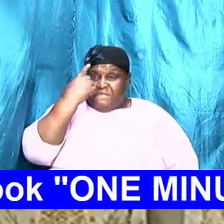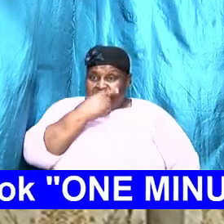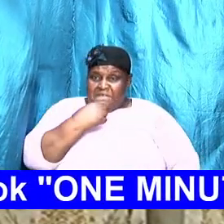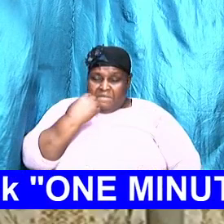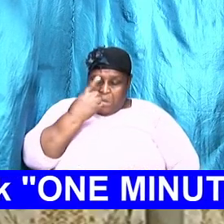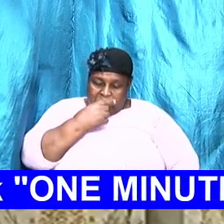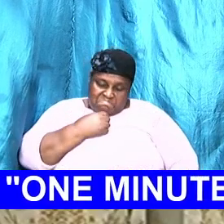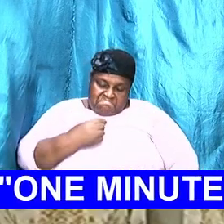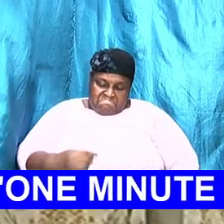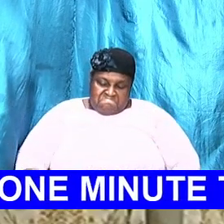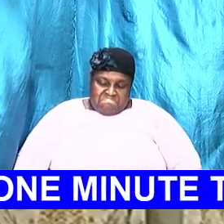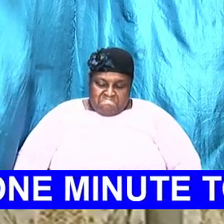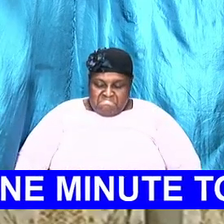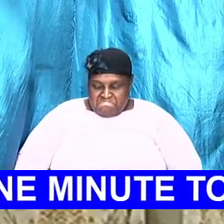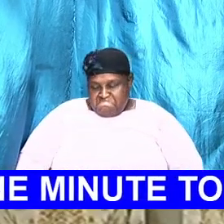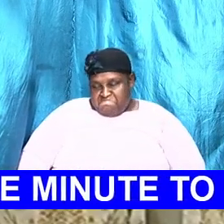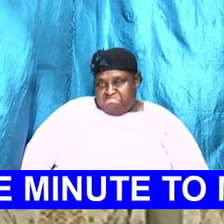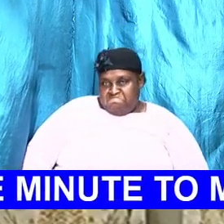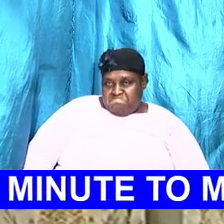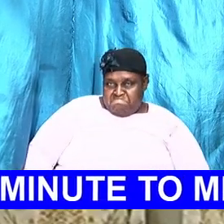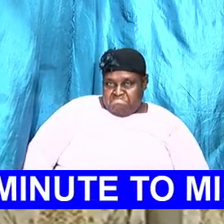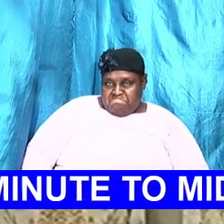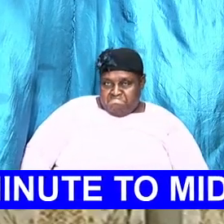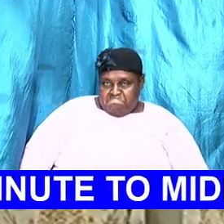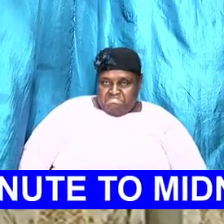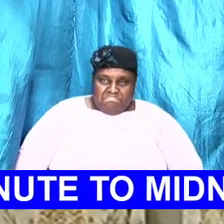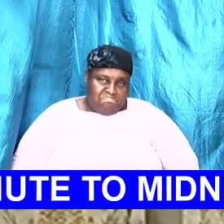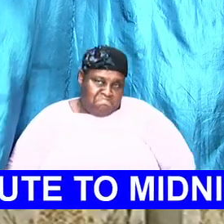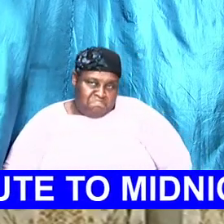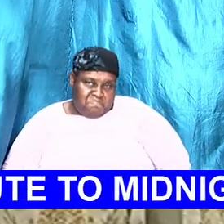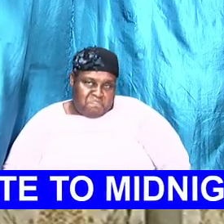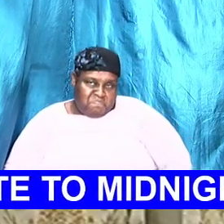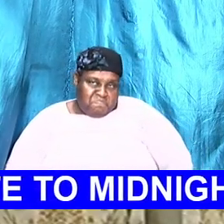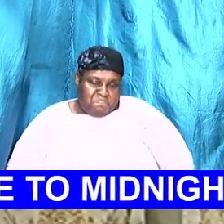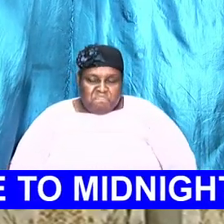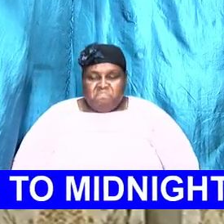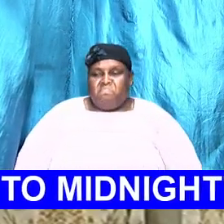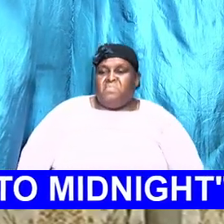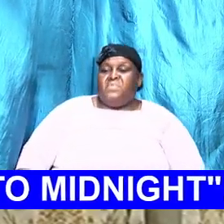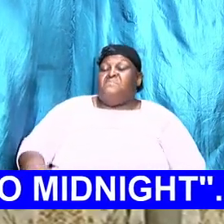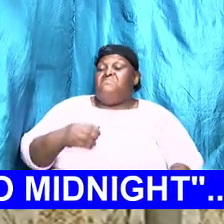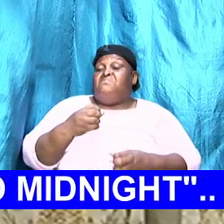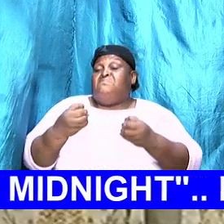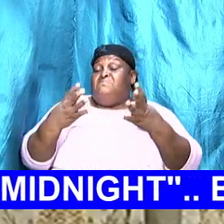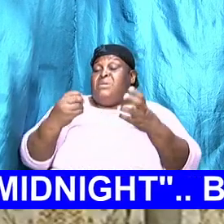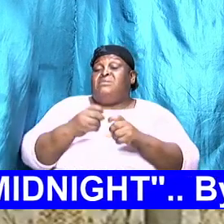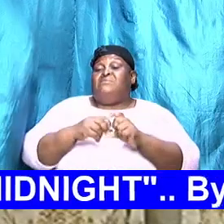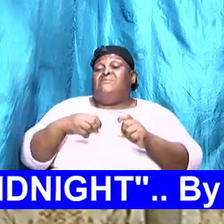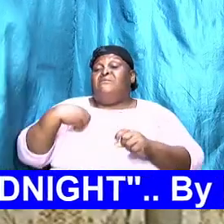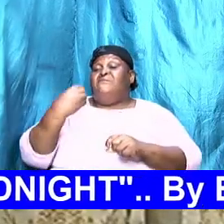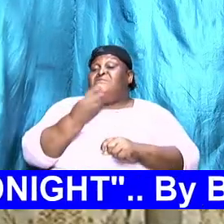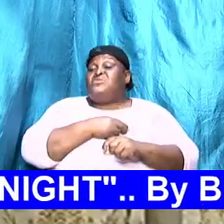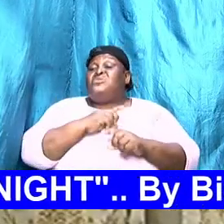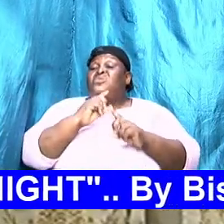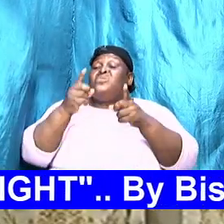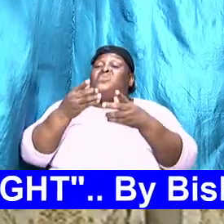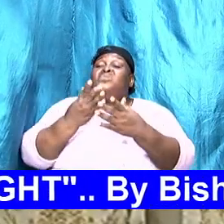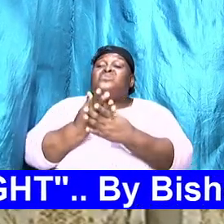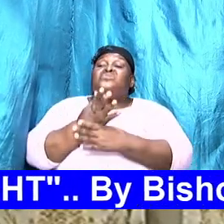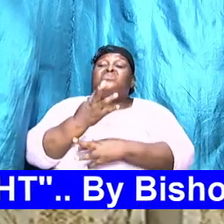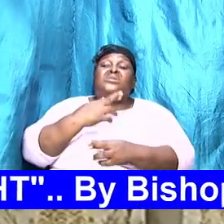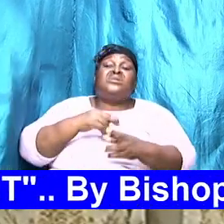of us are in relationships, and we are just going through the motion at a time when we could